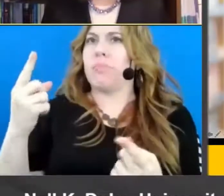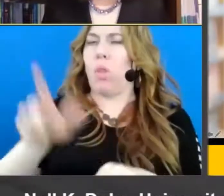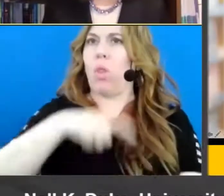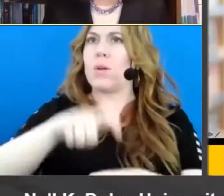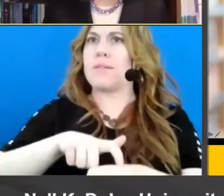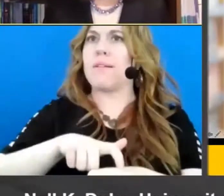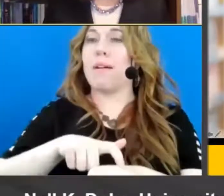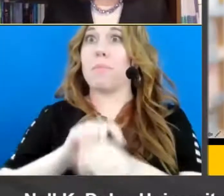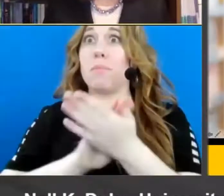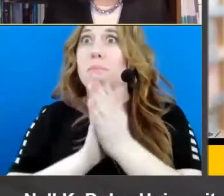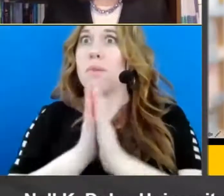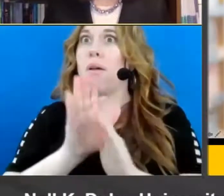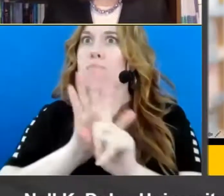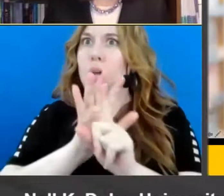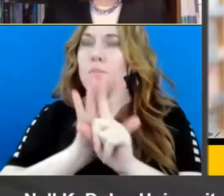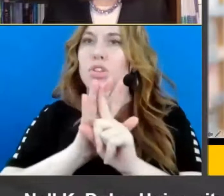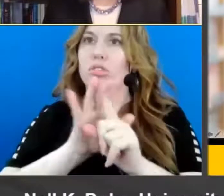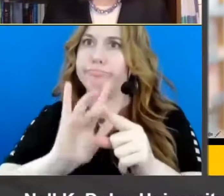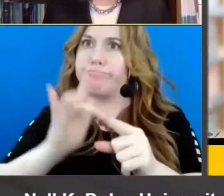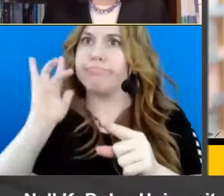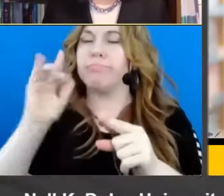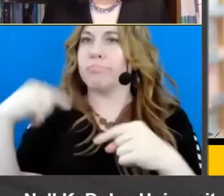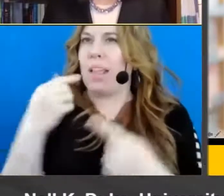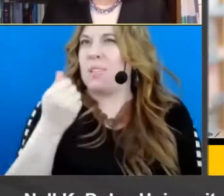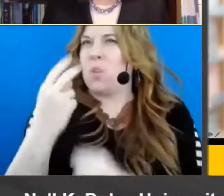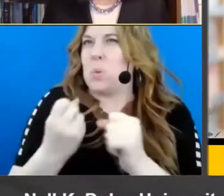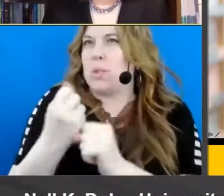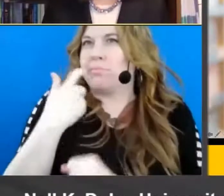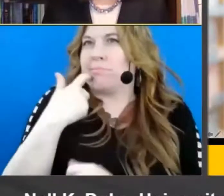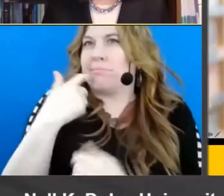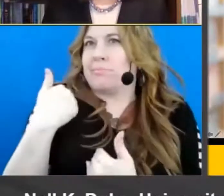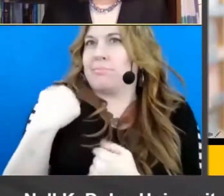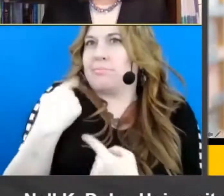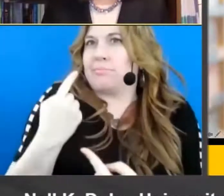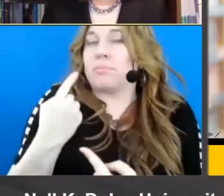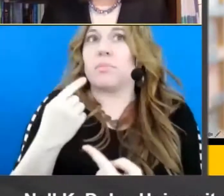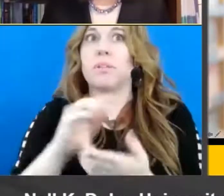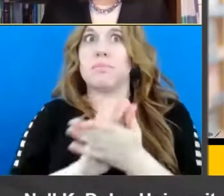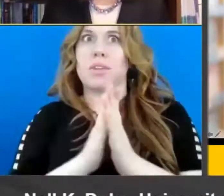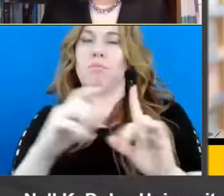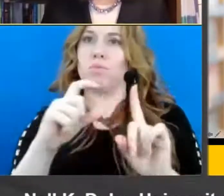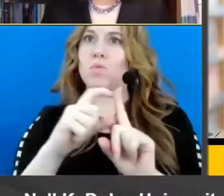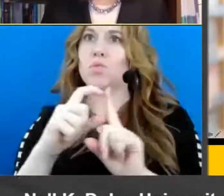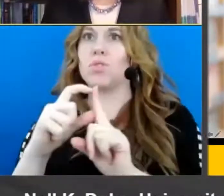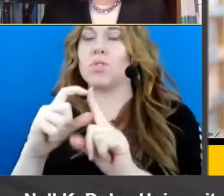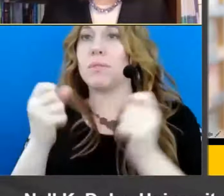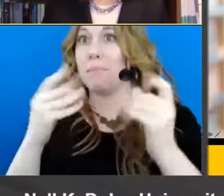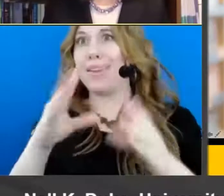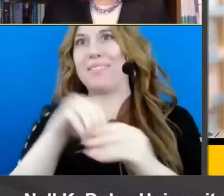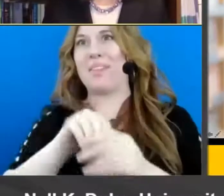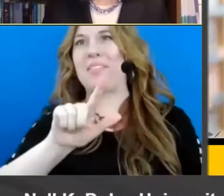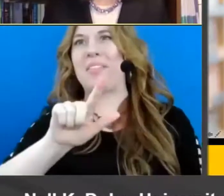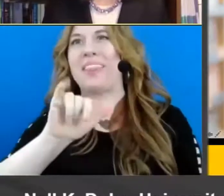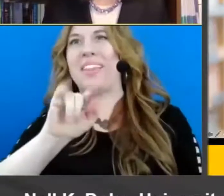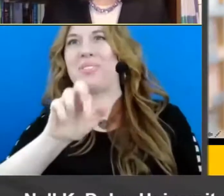gained popularity in the last few years. And it's already one of those terms, and we have many of them in literacy and in education